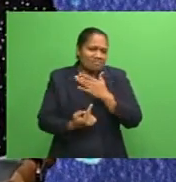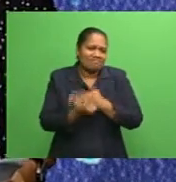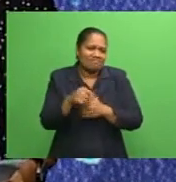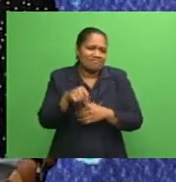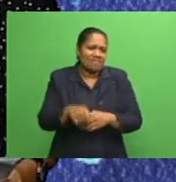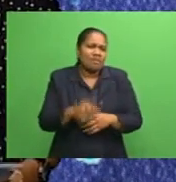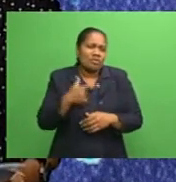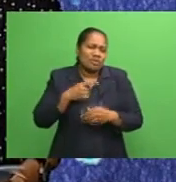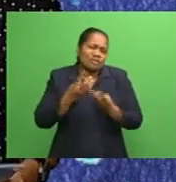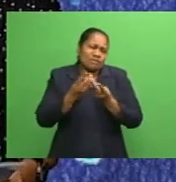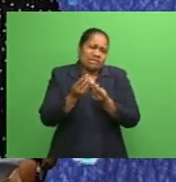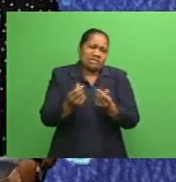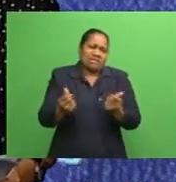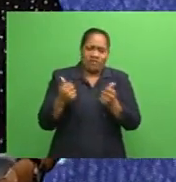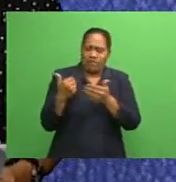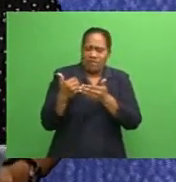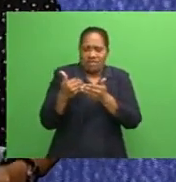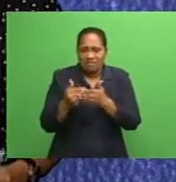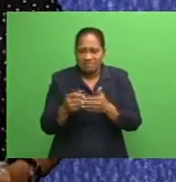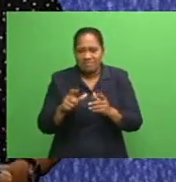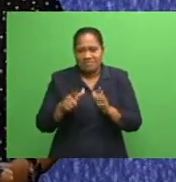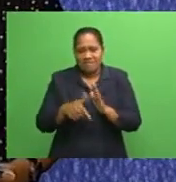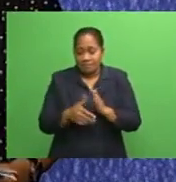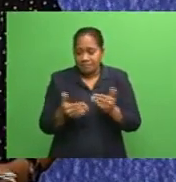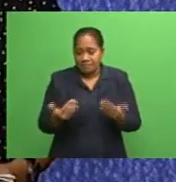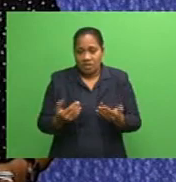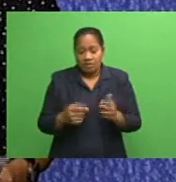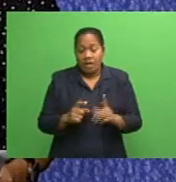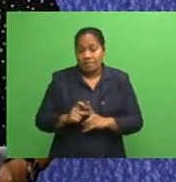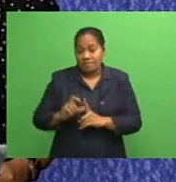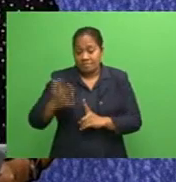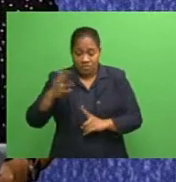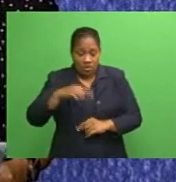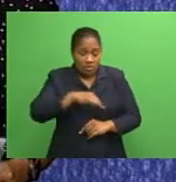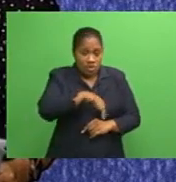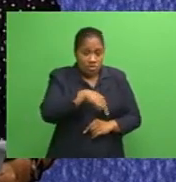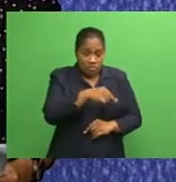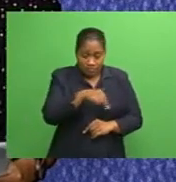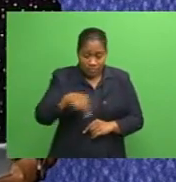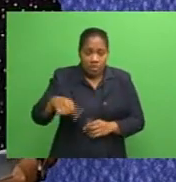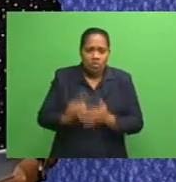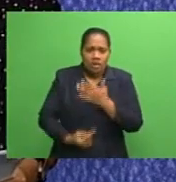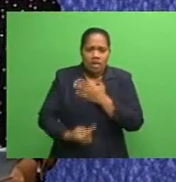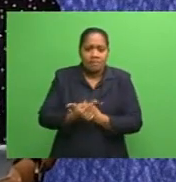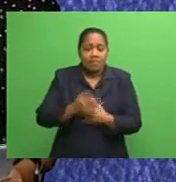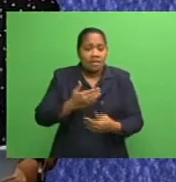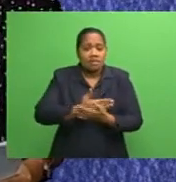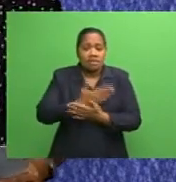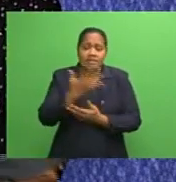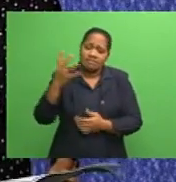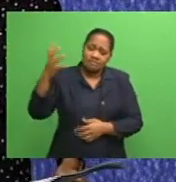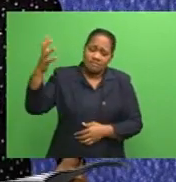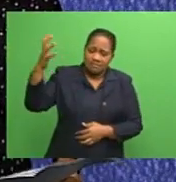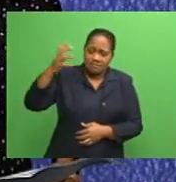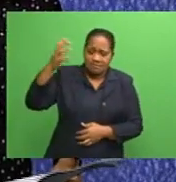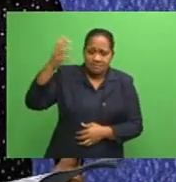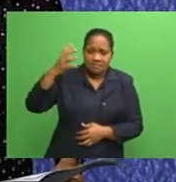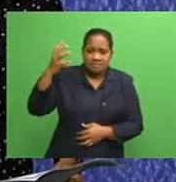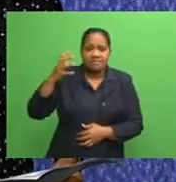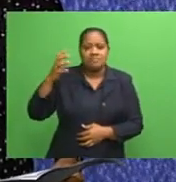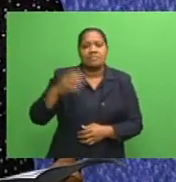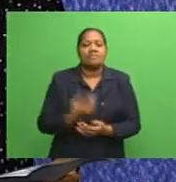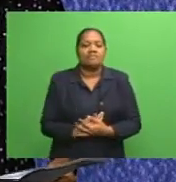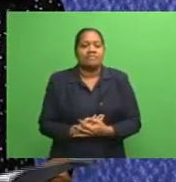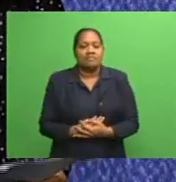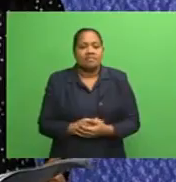dry for some time now. Eastwards from Pachaua to Suva, the day had constant sunshine. Let's enjoy while we